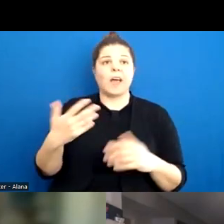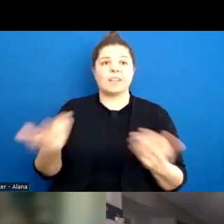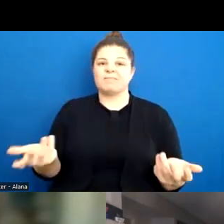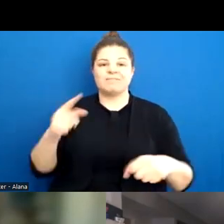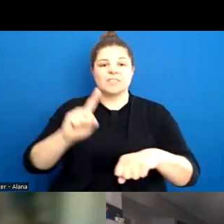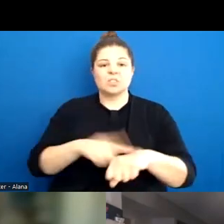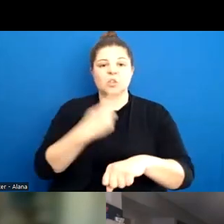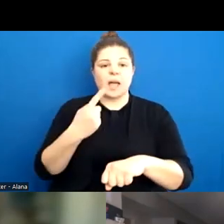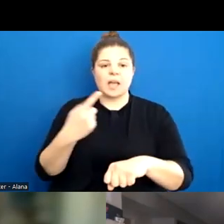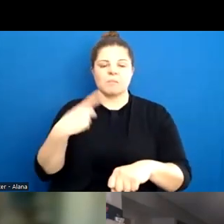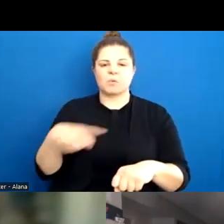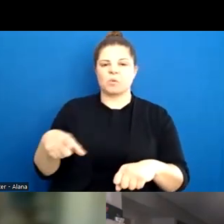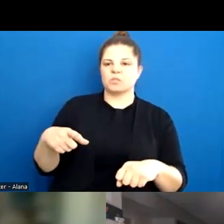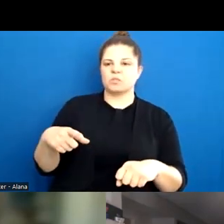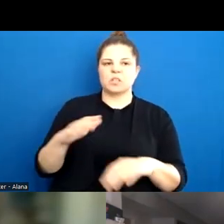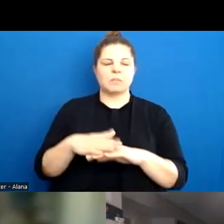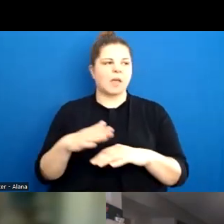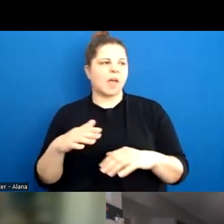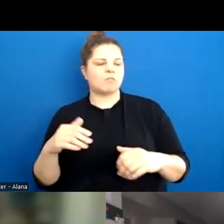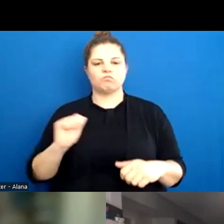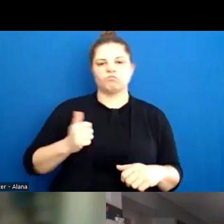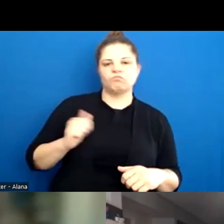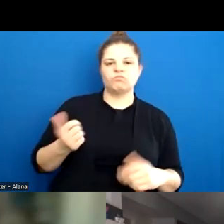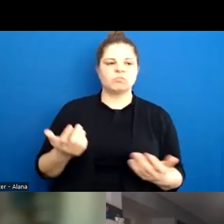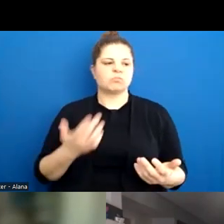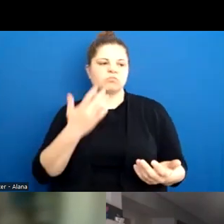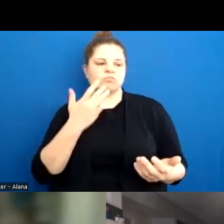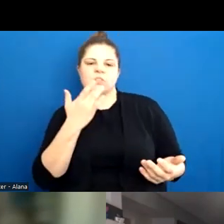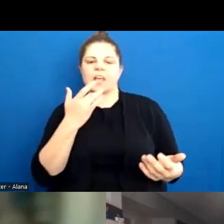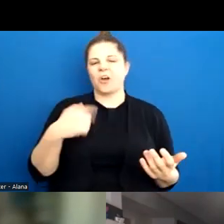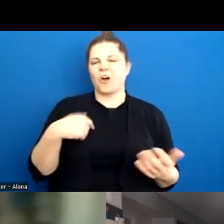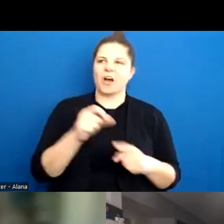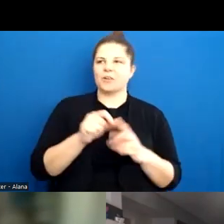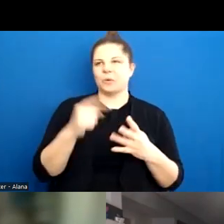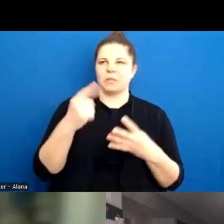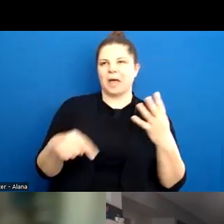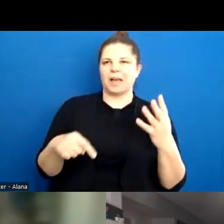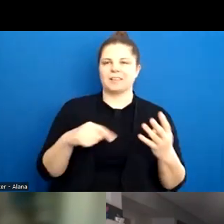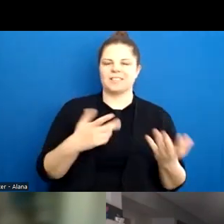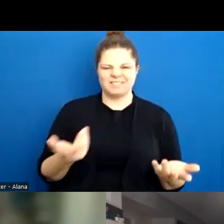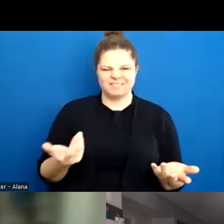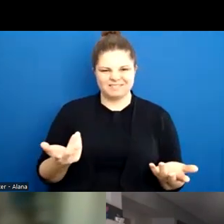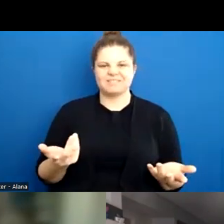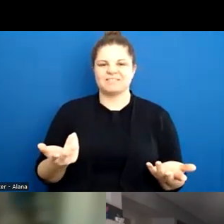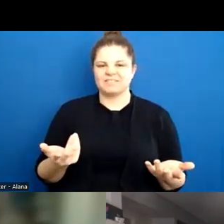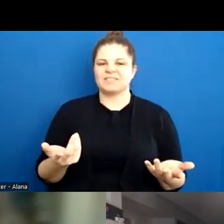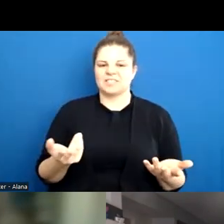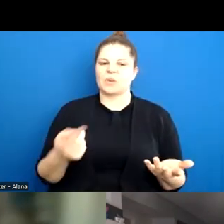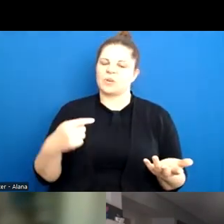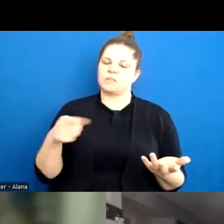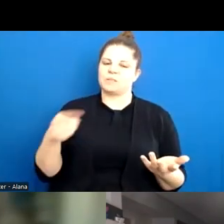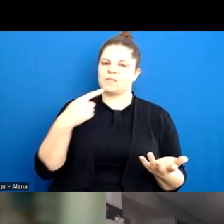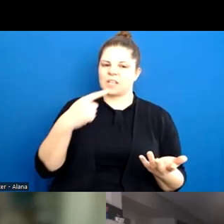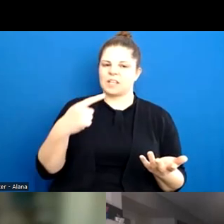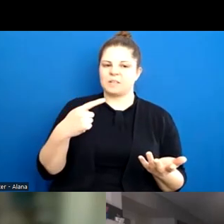bravado and pretense and faking that you've done all this stuff. And they said, I really, you know, and